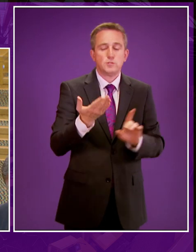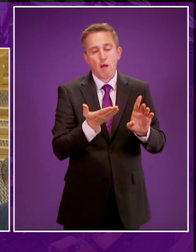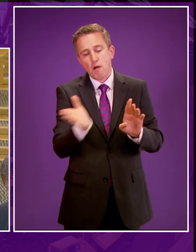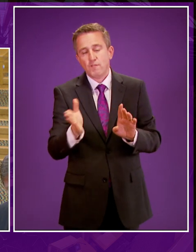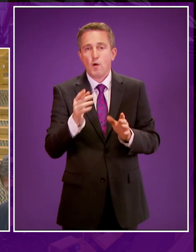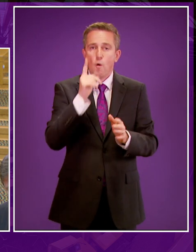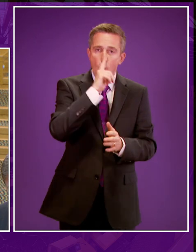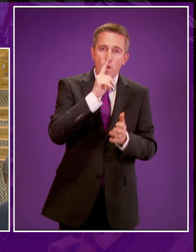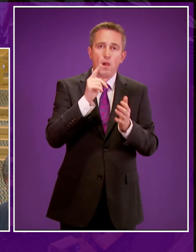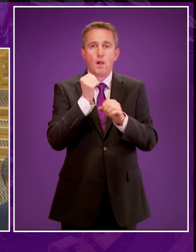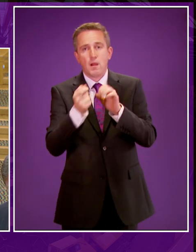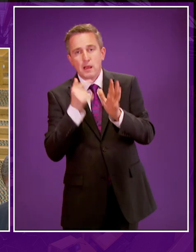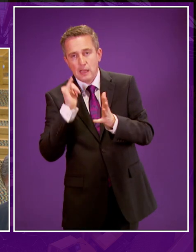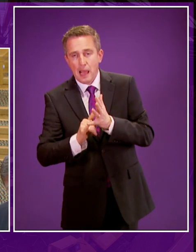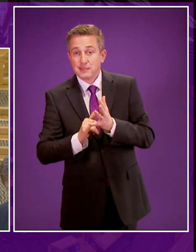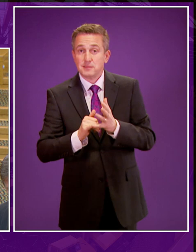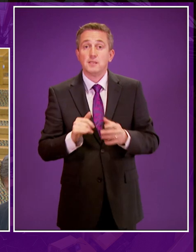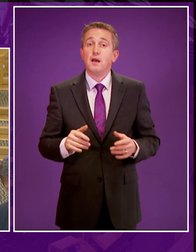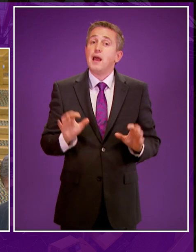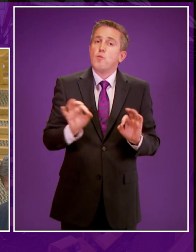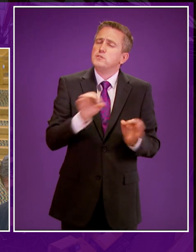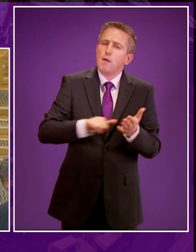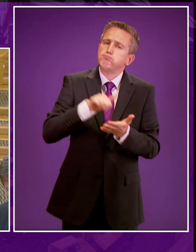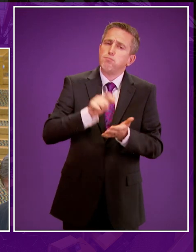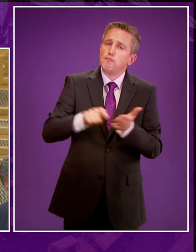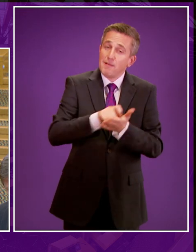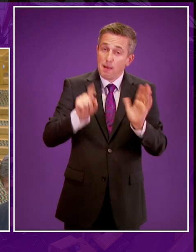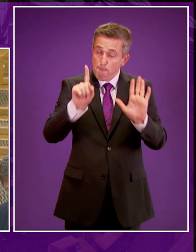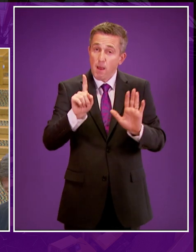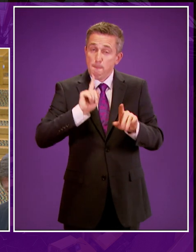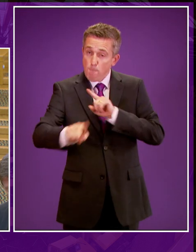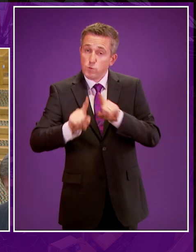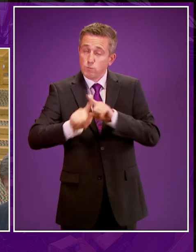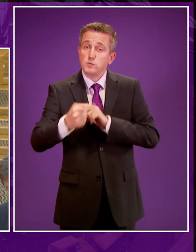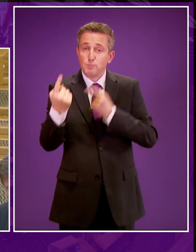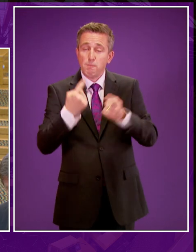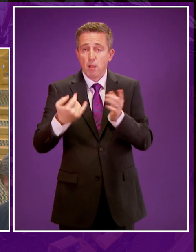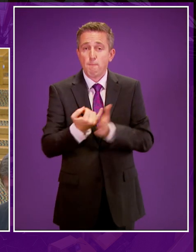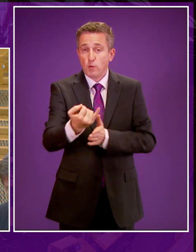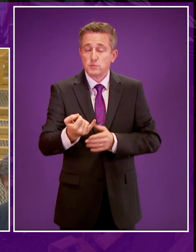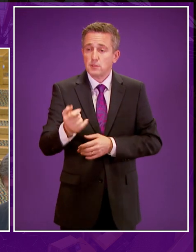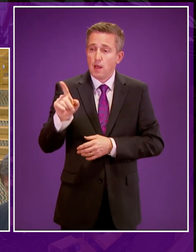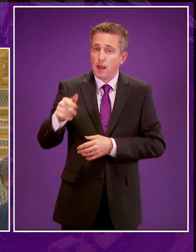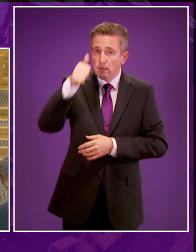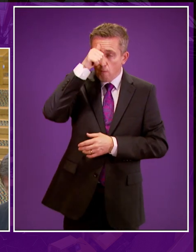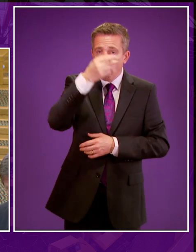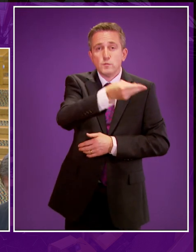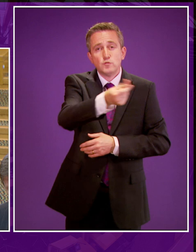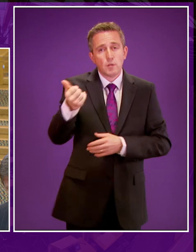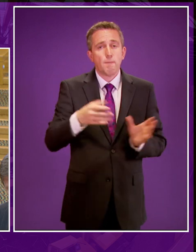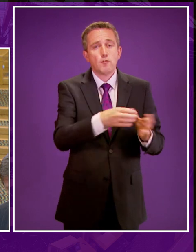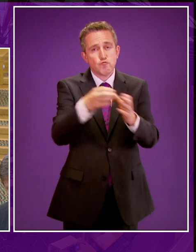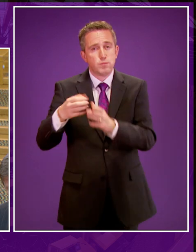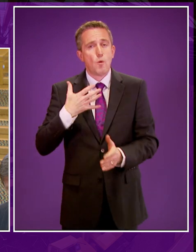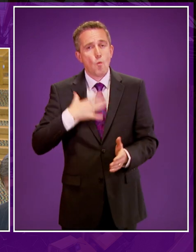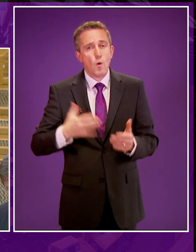industry in Scotland. And while not a referendum, as I say, 99% of the responses were opposed. I have noted calls that have been made by some groups for